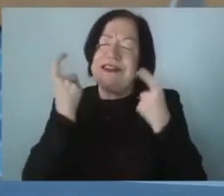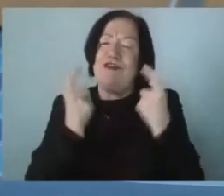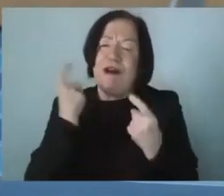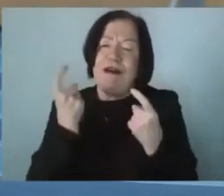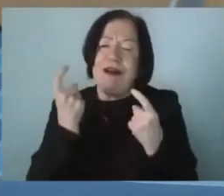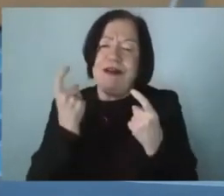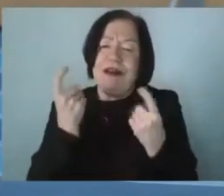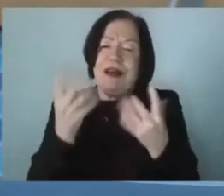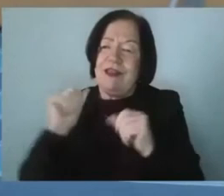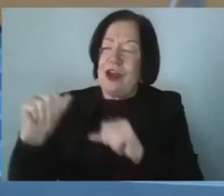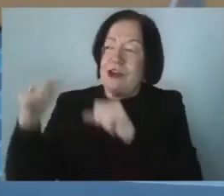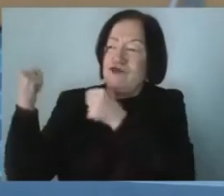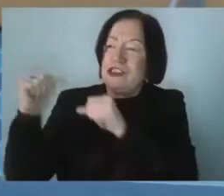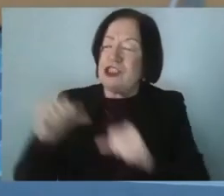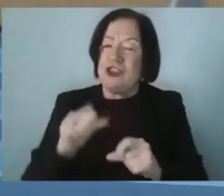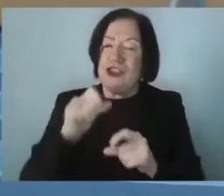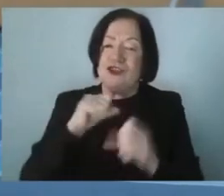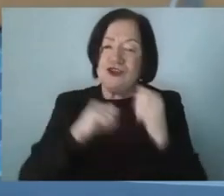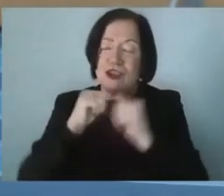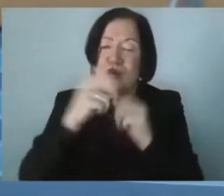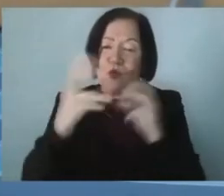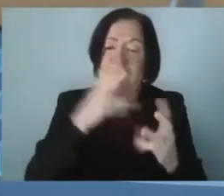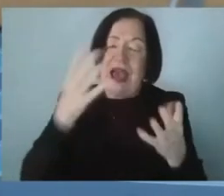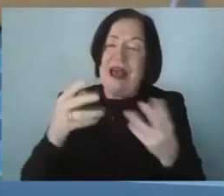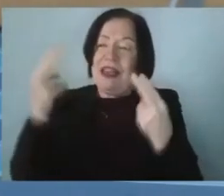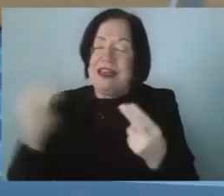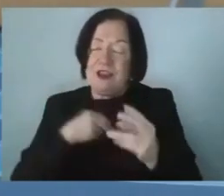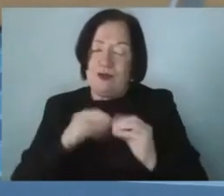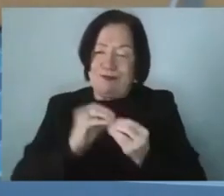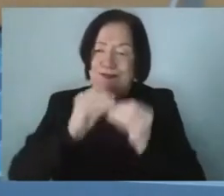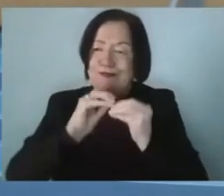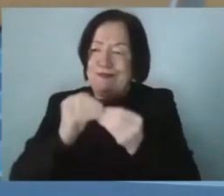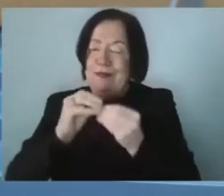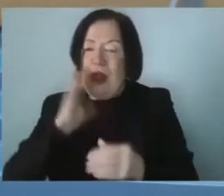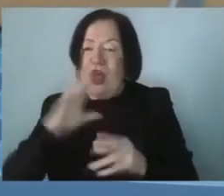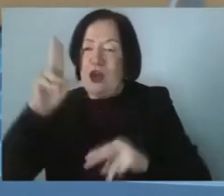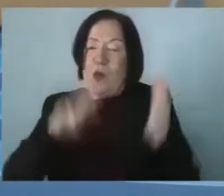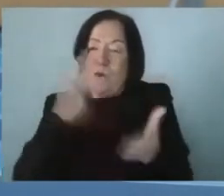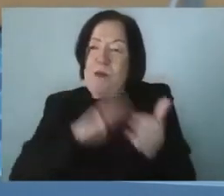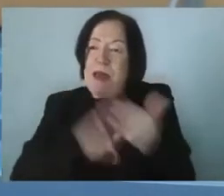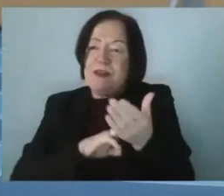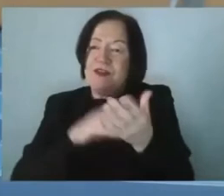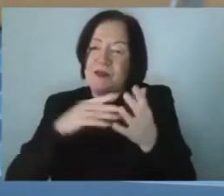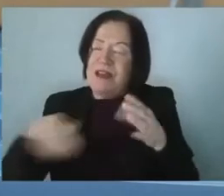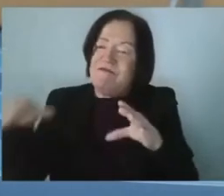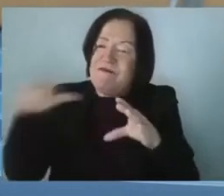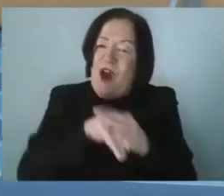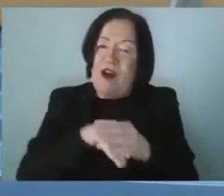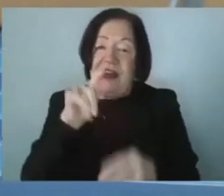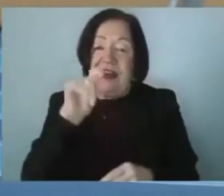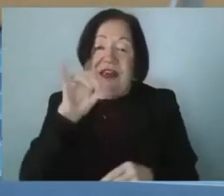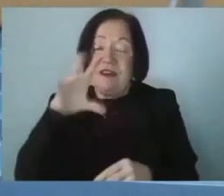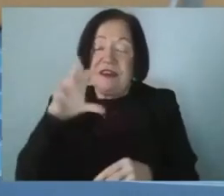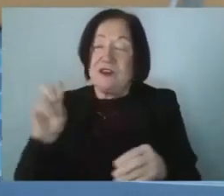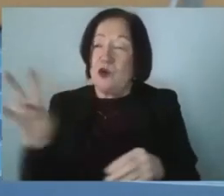their traditional structure has always worked to how they need to modify it to allow new members come into the environment tyros town is one of the fastest